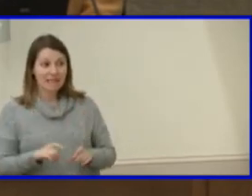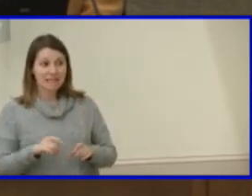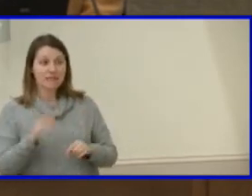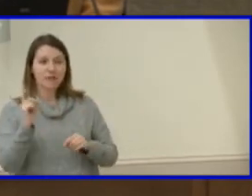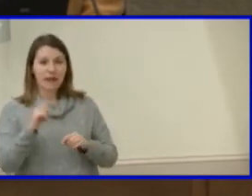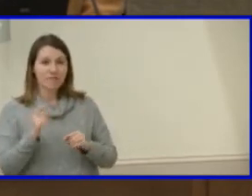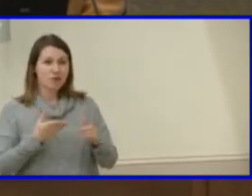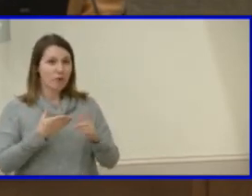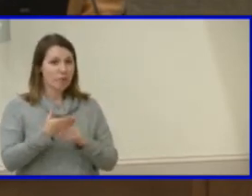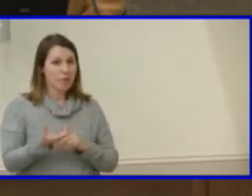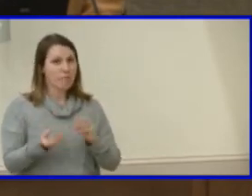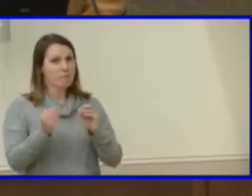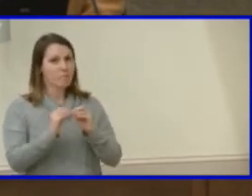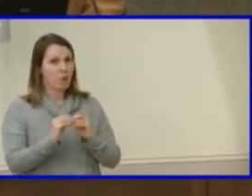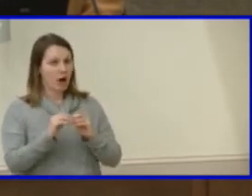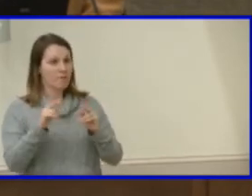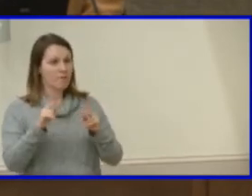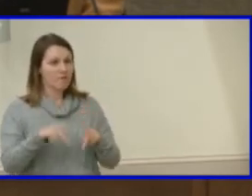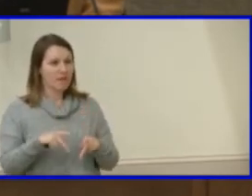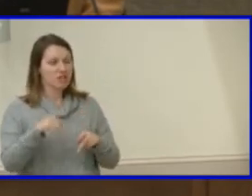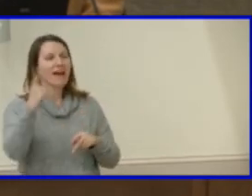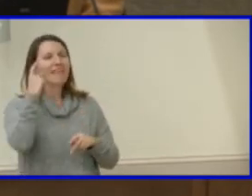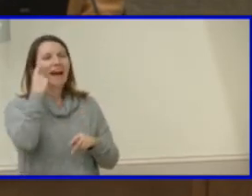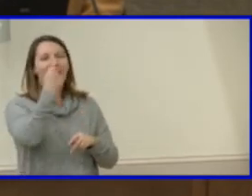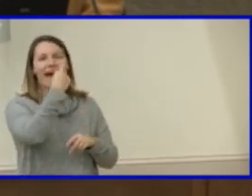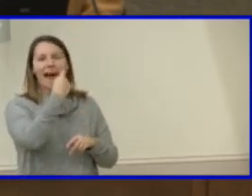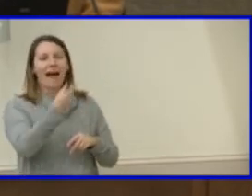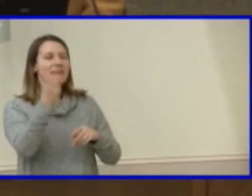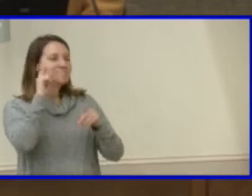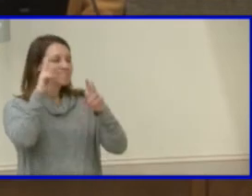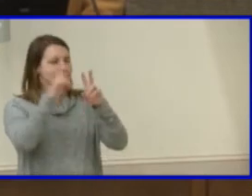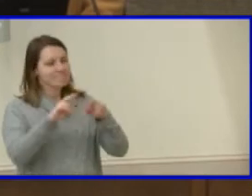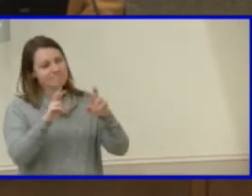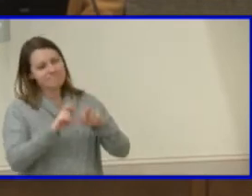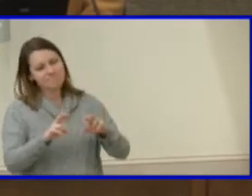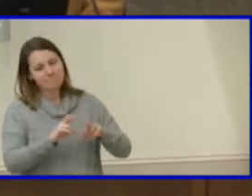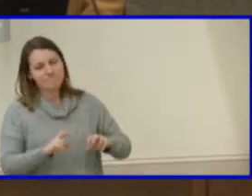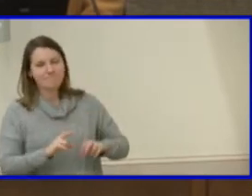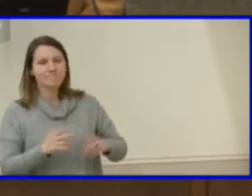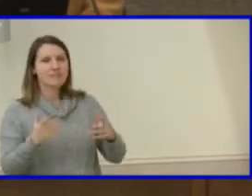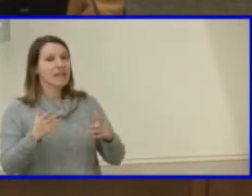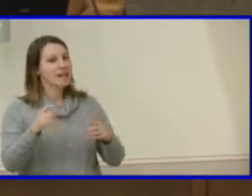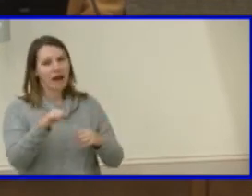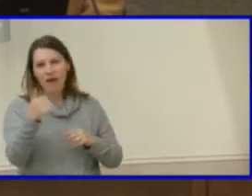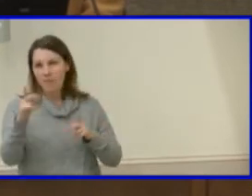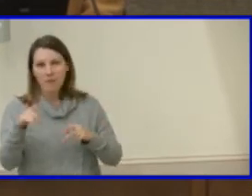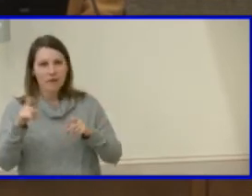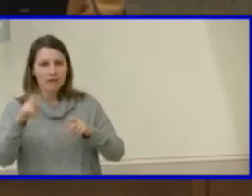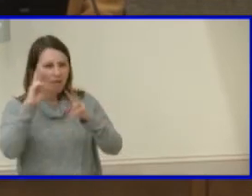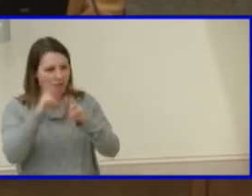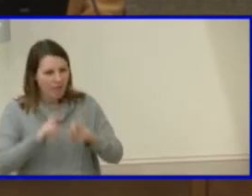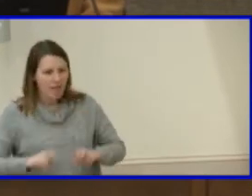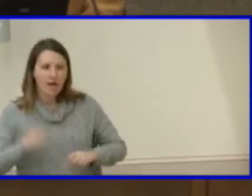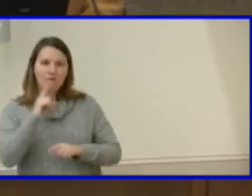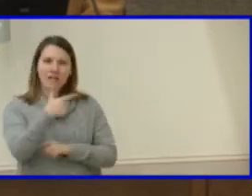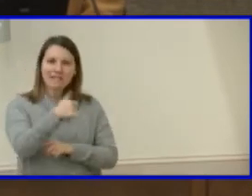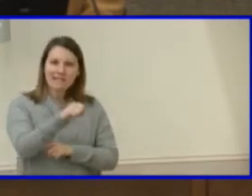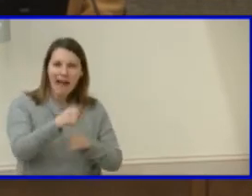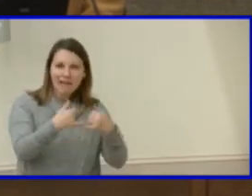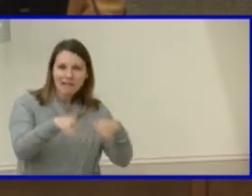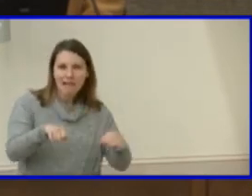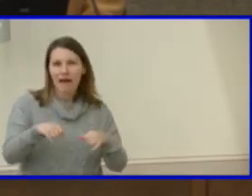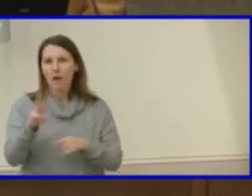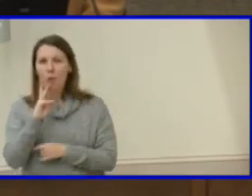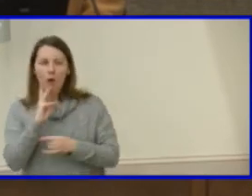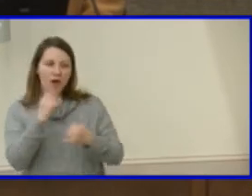professional people to look at it um for the infrastructure i mean with all of the gas lines and water lines and everything else that runs through it the topography of the land